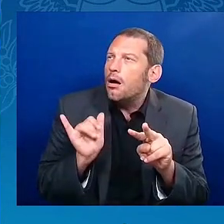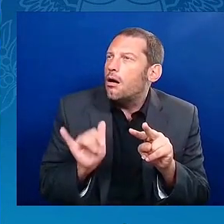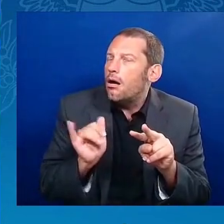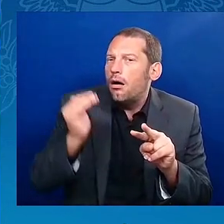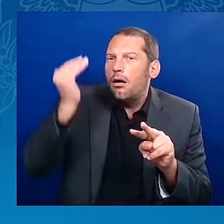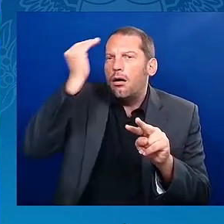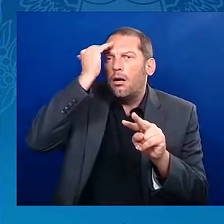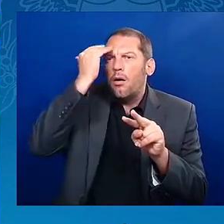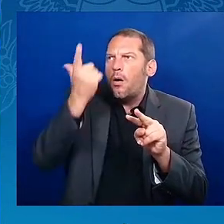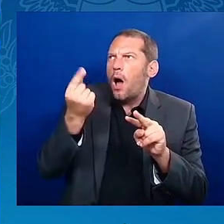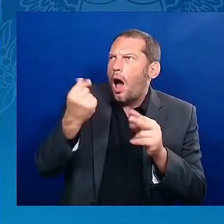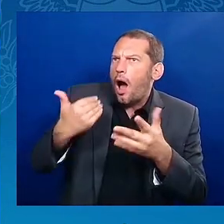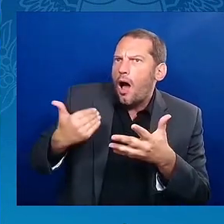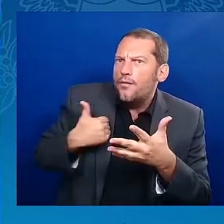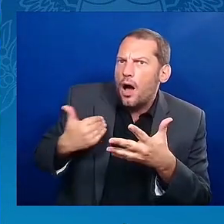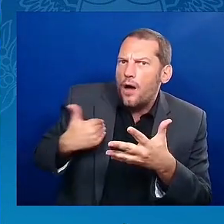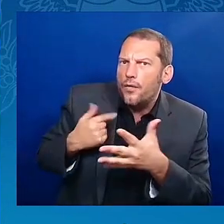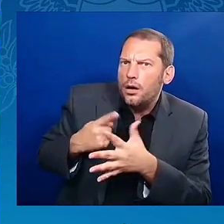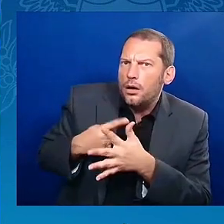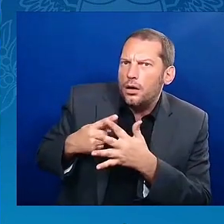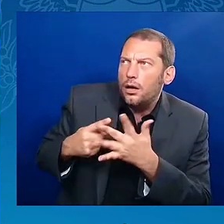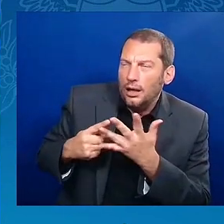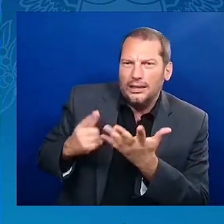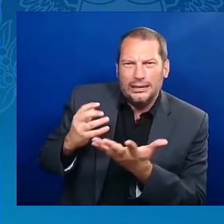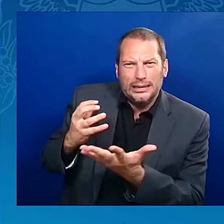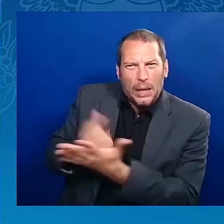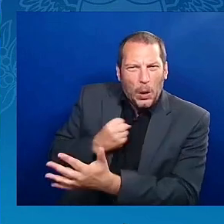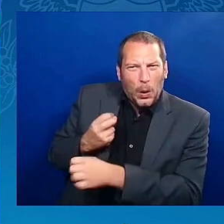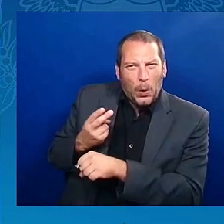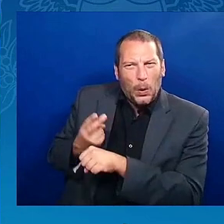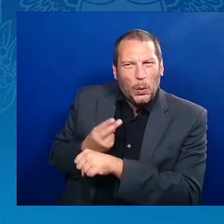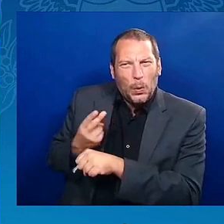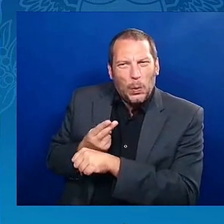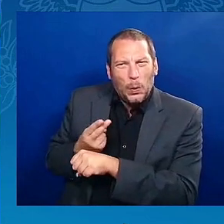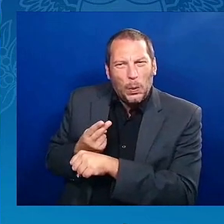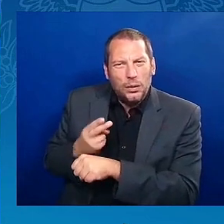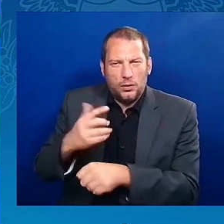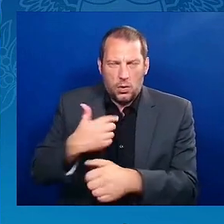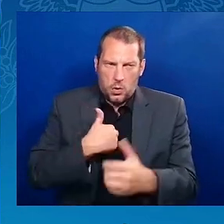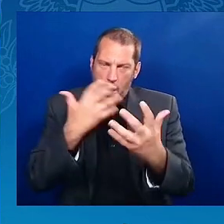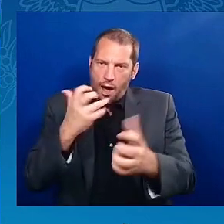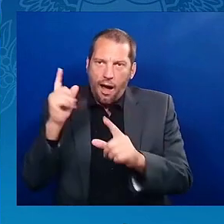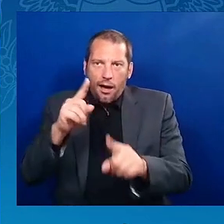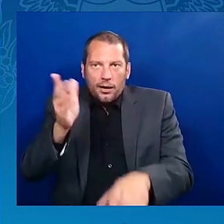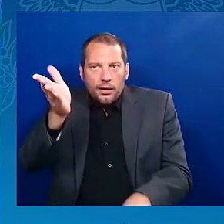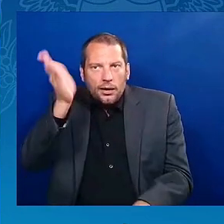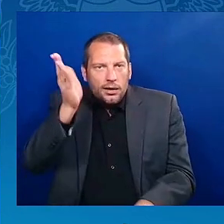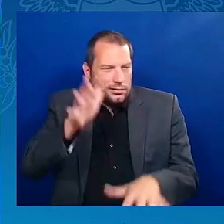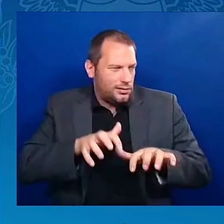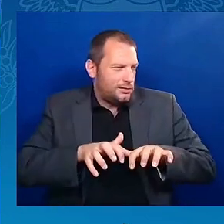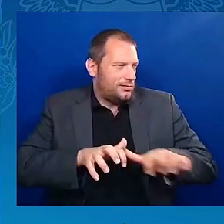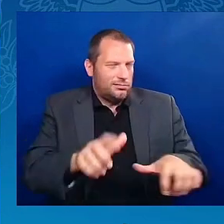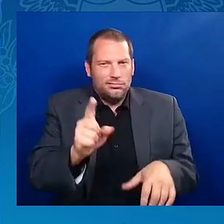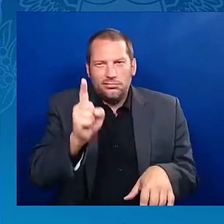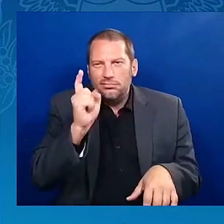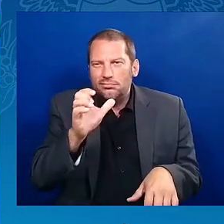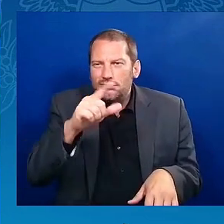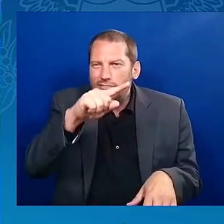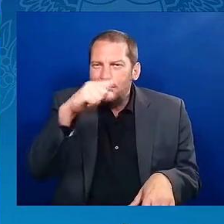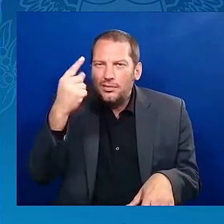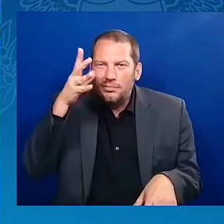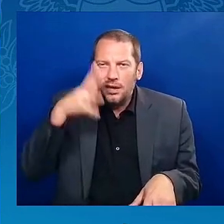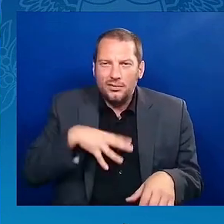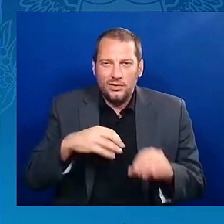wanted to come and speak to 100 Black Men, to this organization, because I know who everyone here